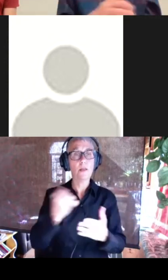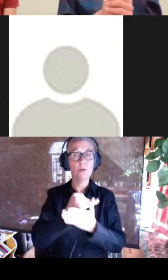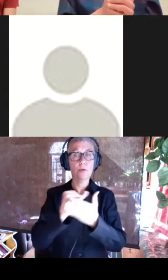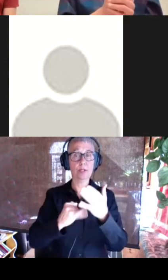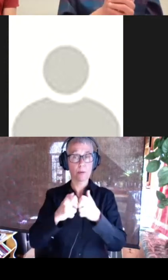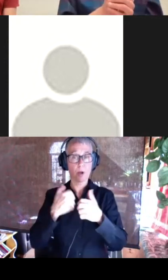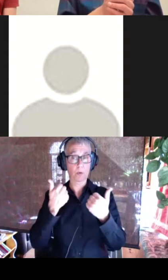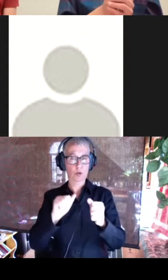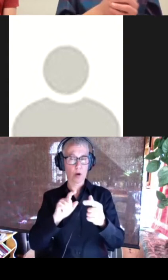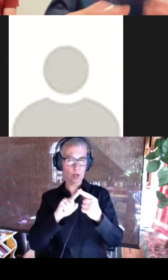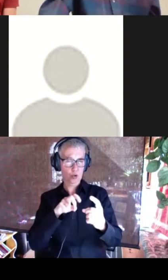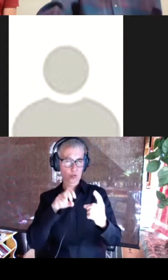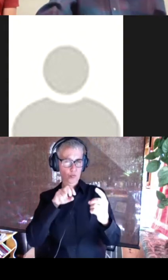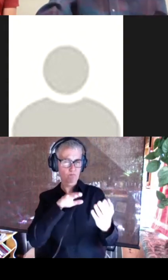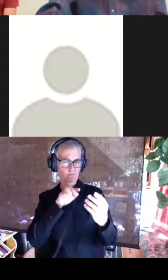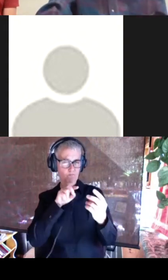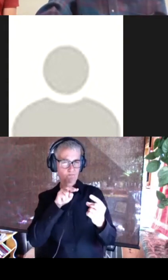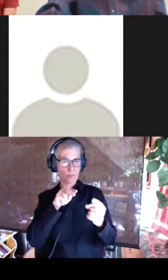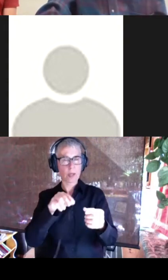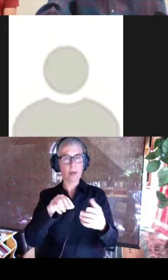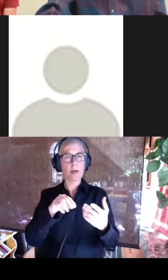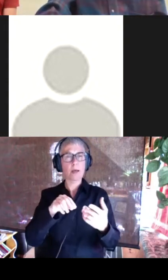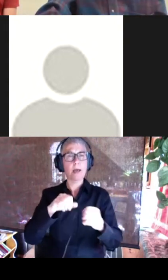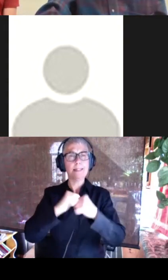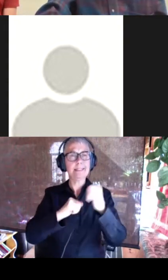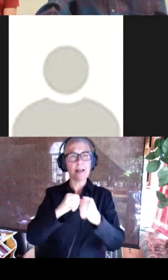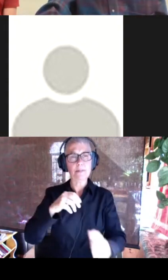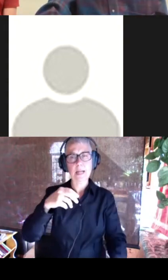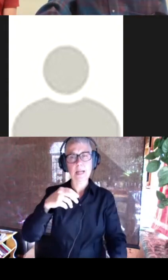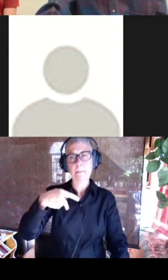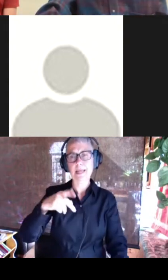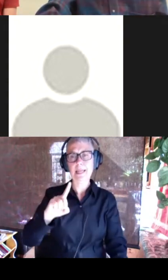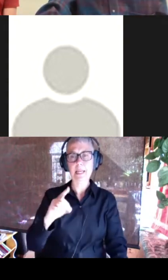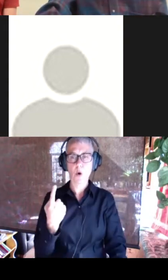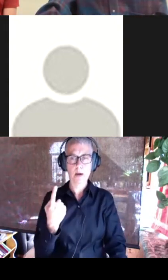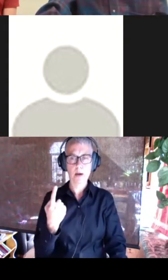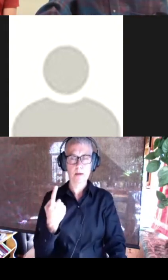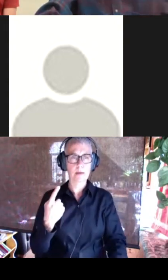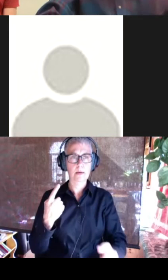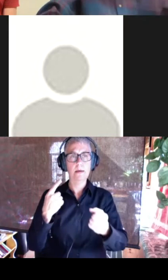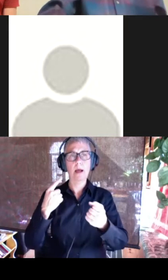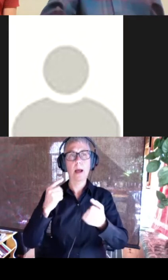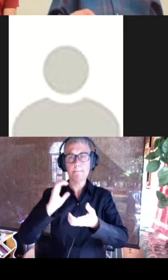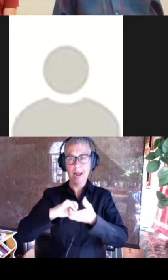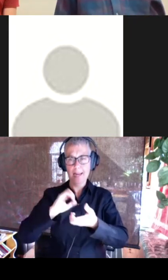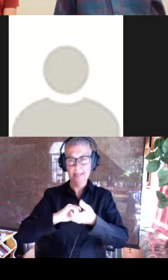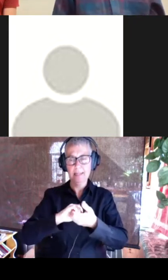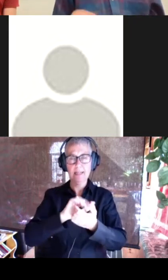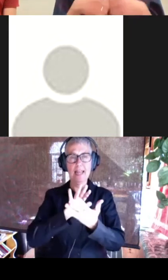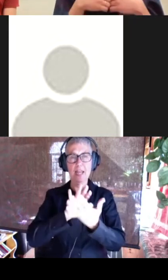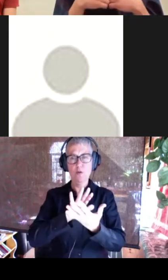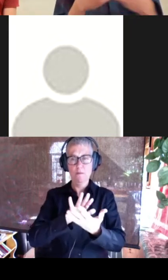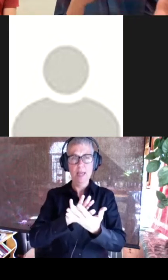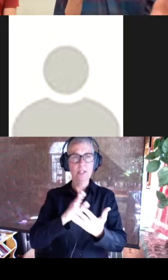that we tried to tackle is scaffolding the pd1 uh binding interface against pdl1 and so um